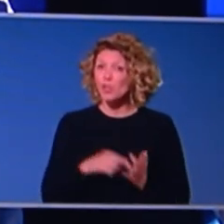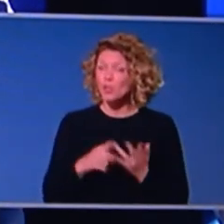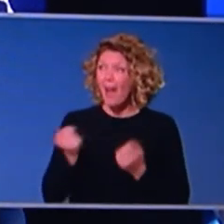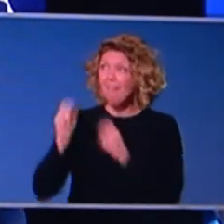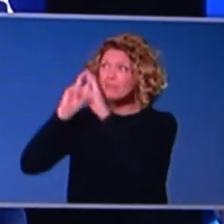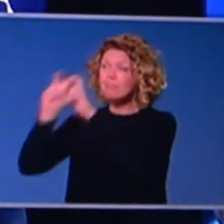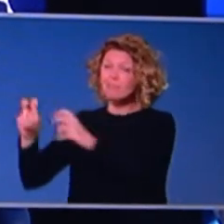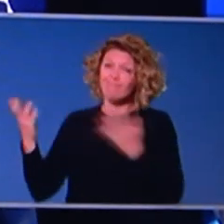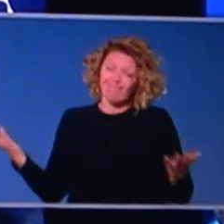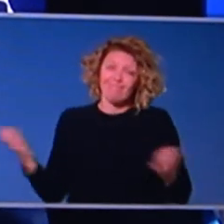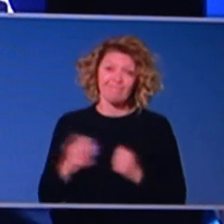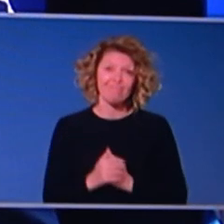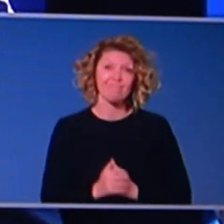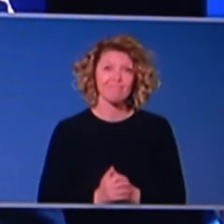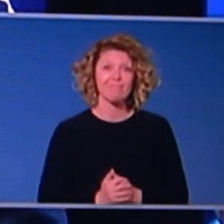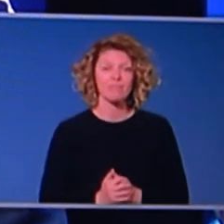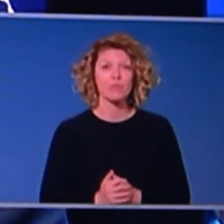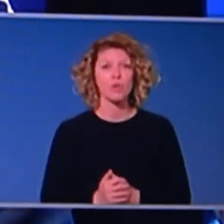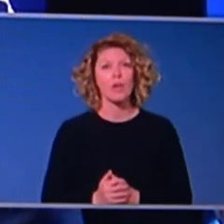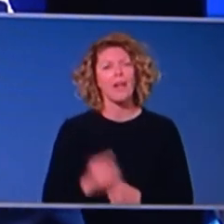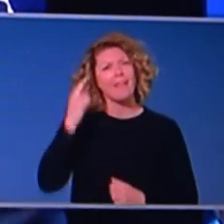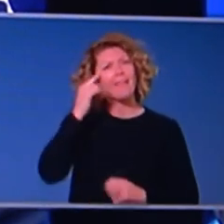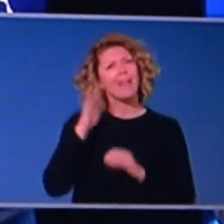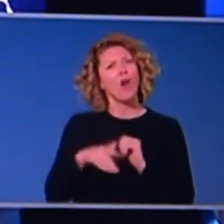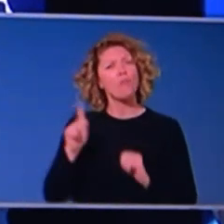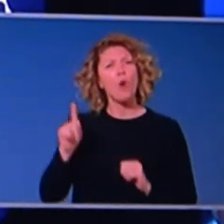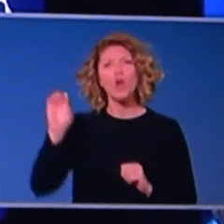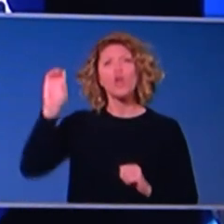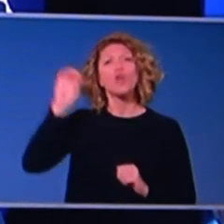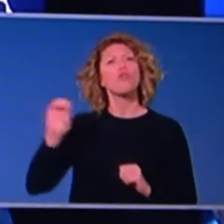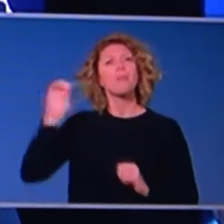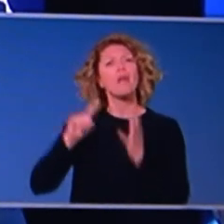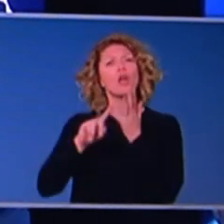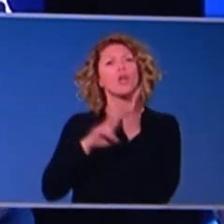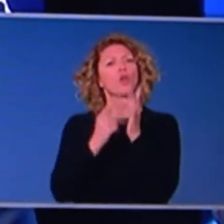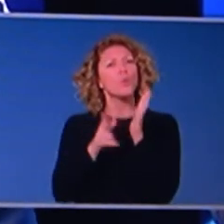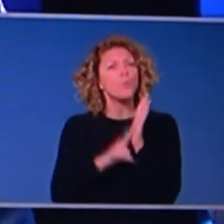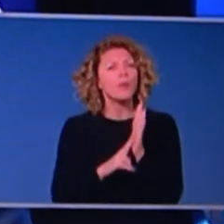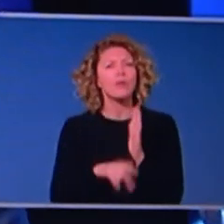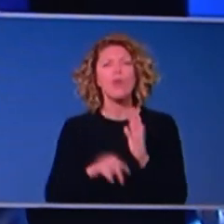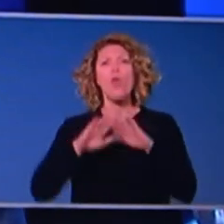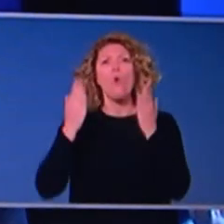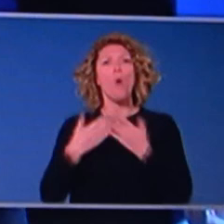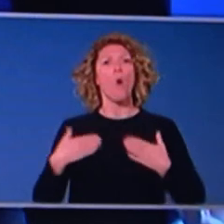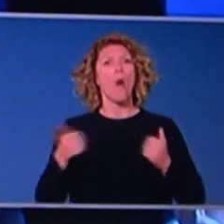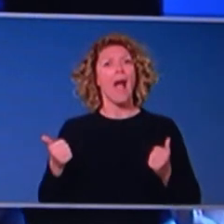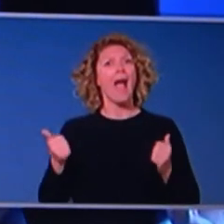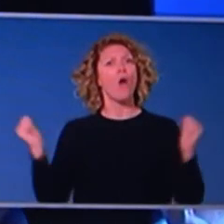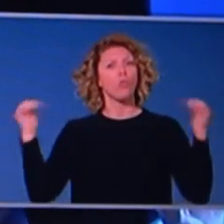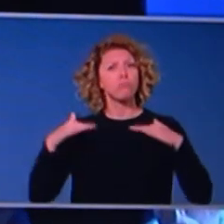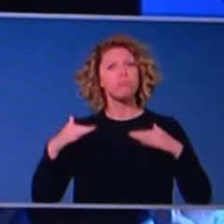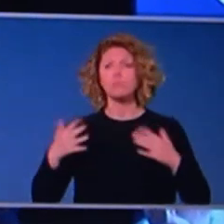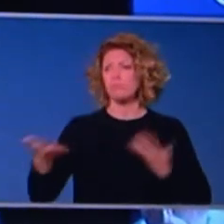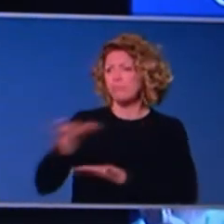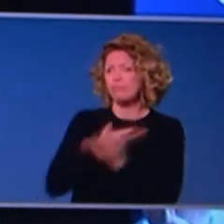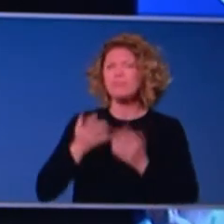that has broad-based support. It's one that is being recommended by the European Union to the, um, the World Health Assembly. It's one that a recommendation will